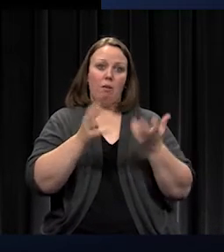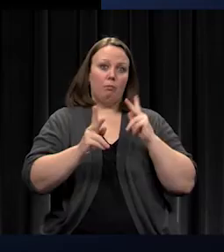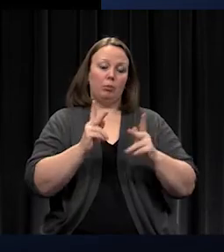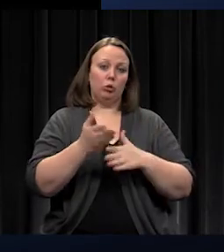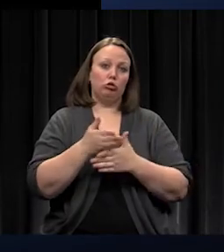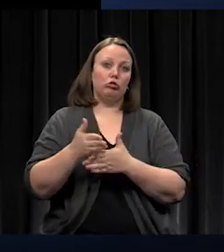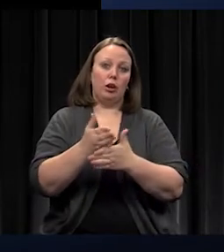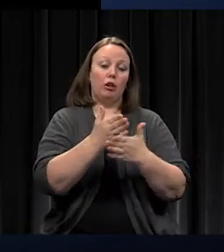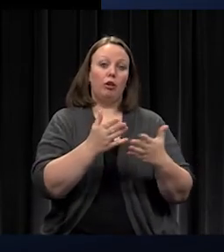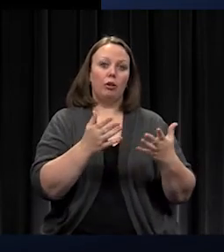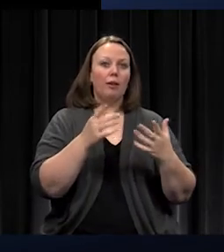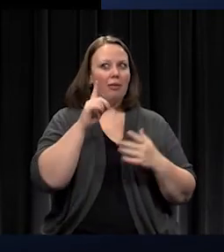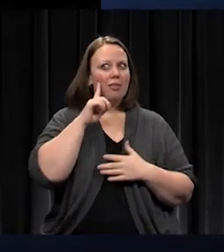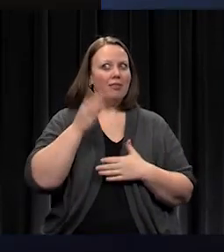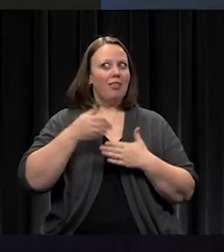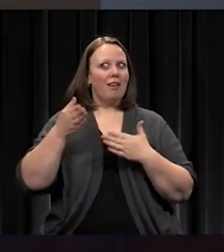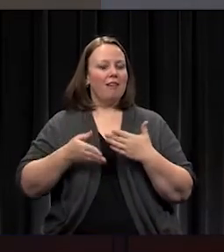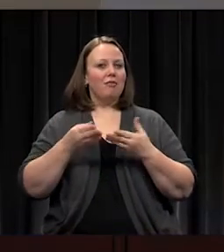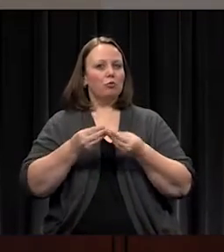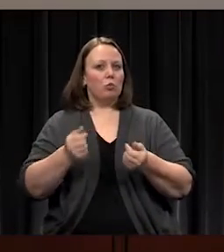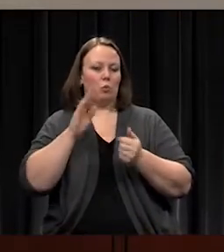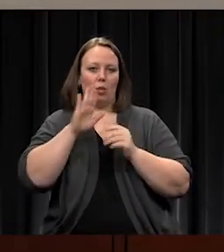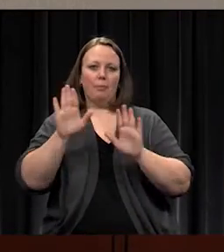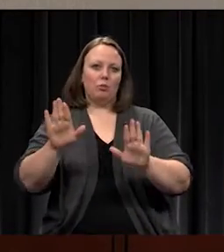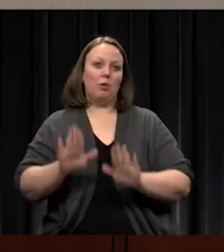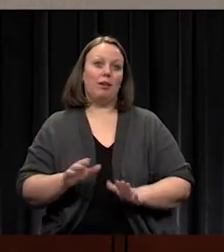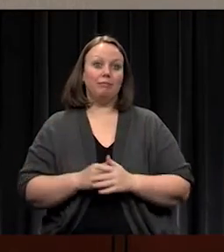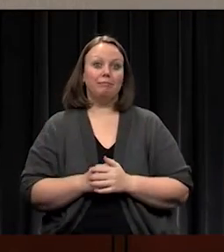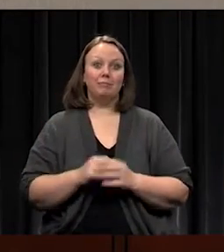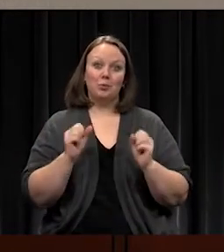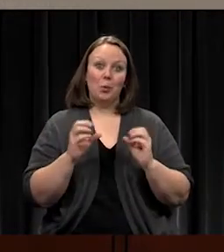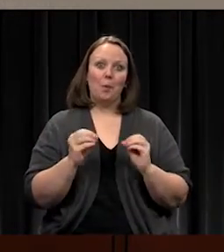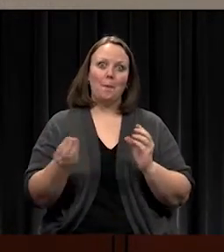So stay tuned. More in March. Questions?